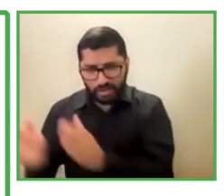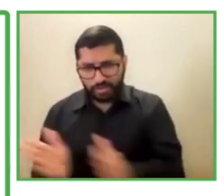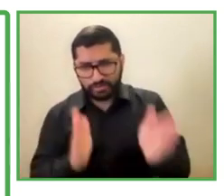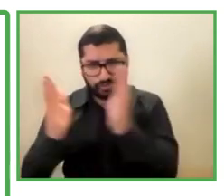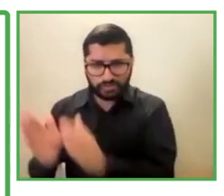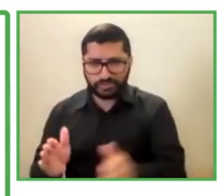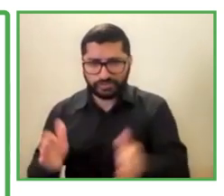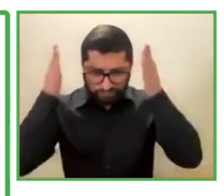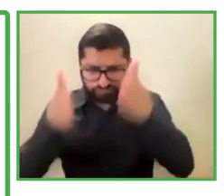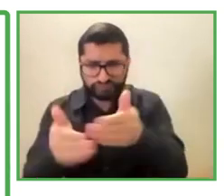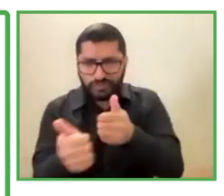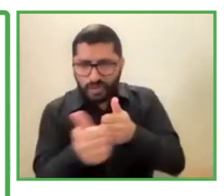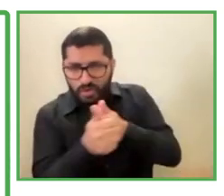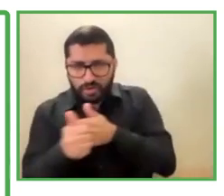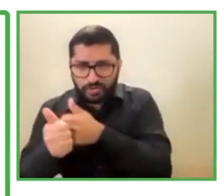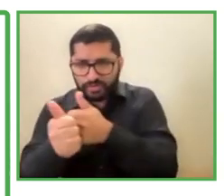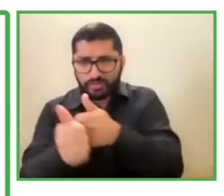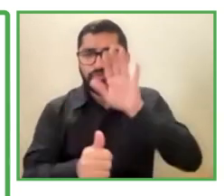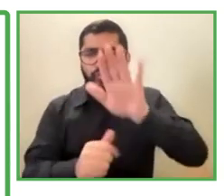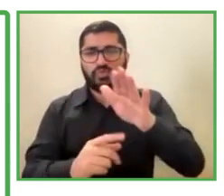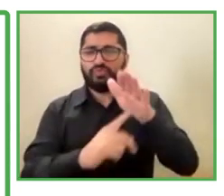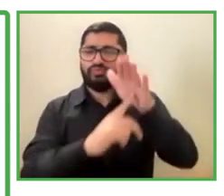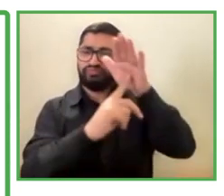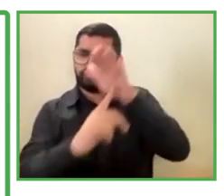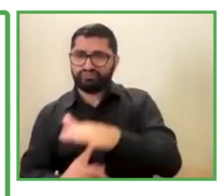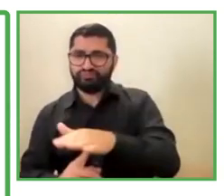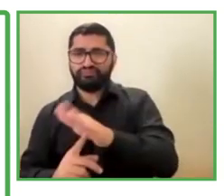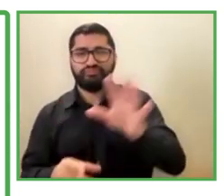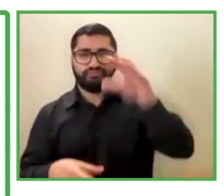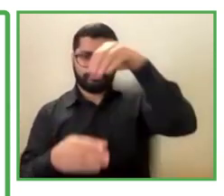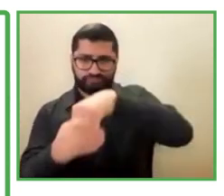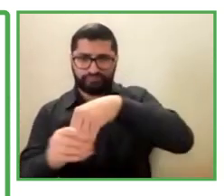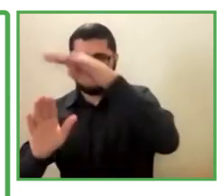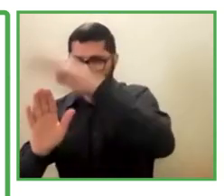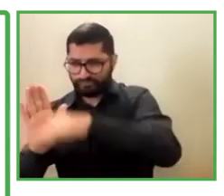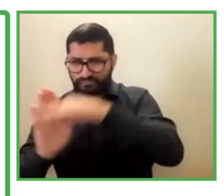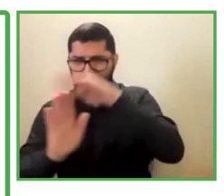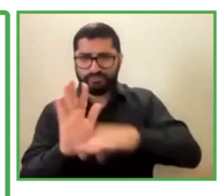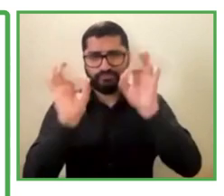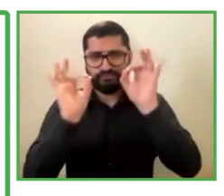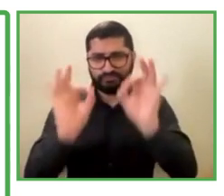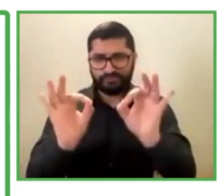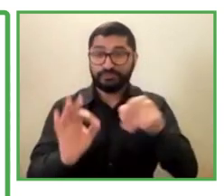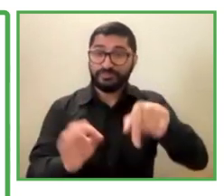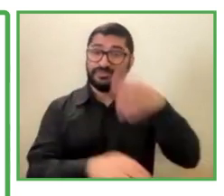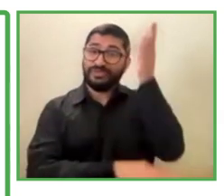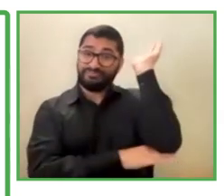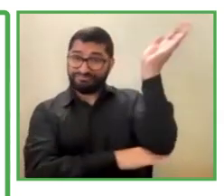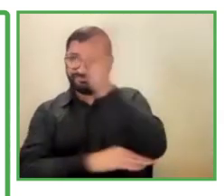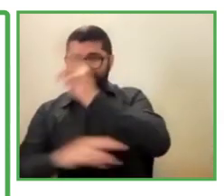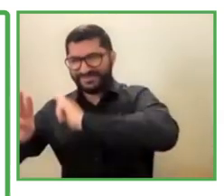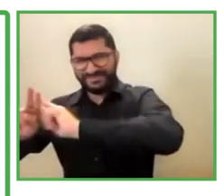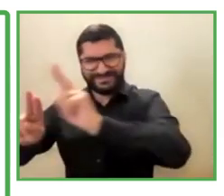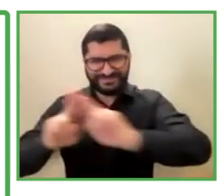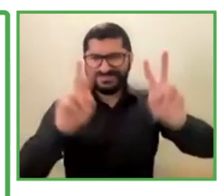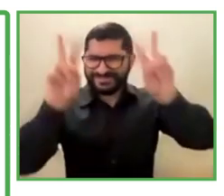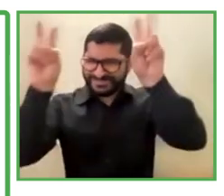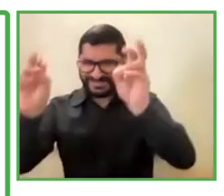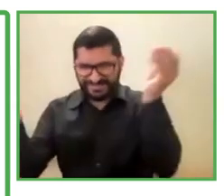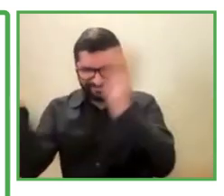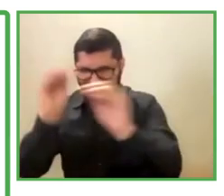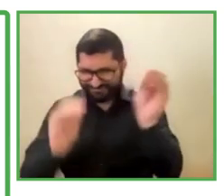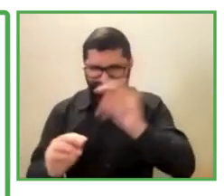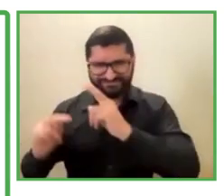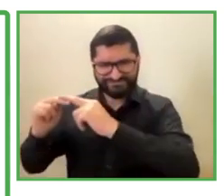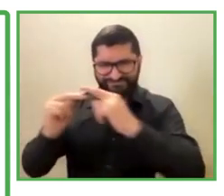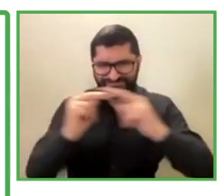have actions to reduce biases and stereotypes. We have talked with experts in the topic,